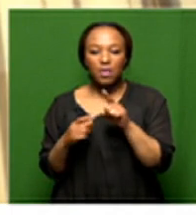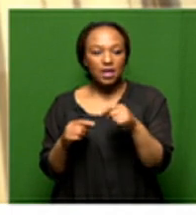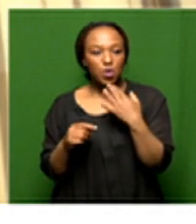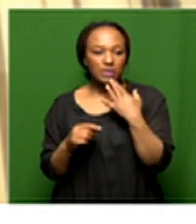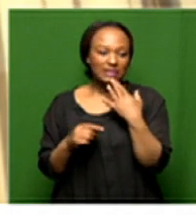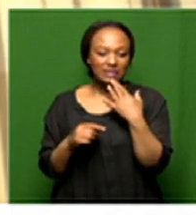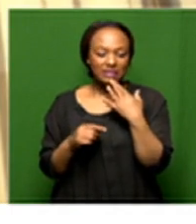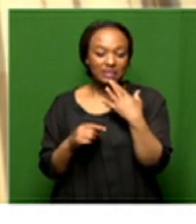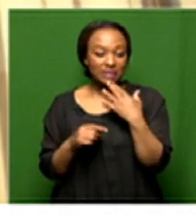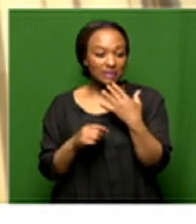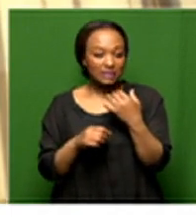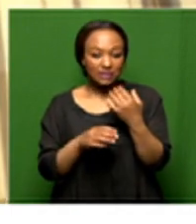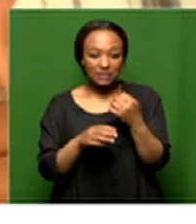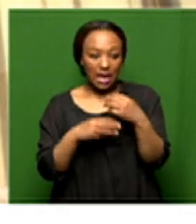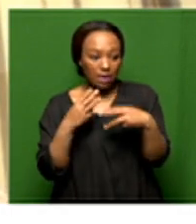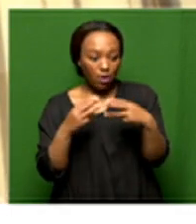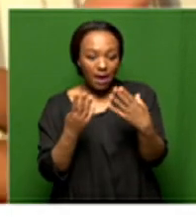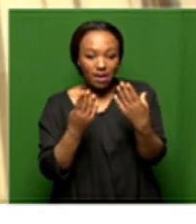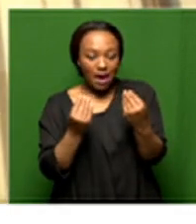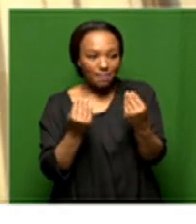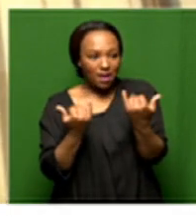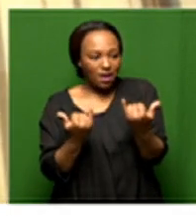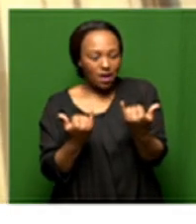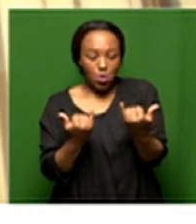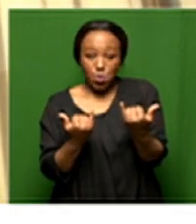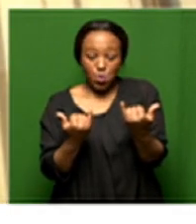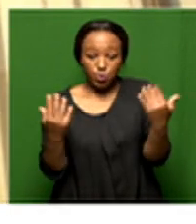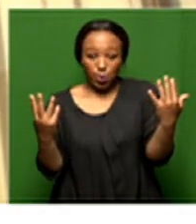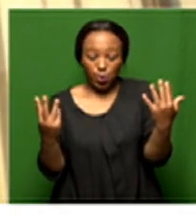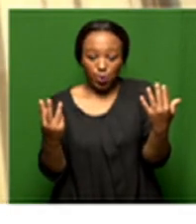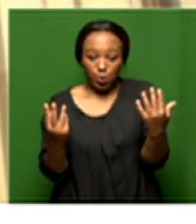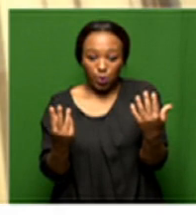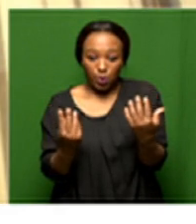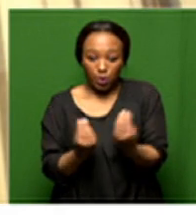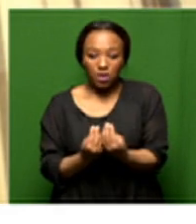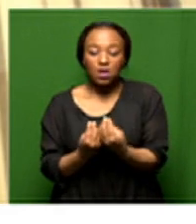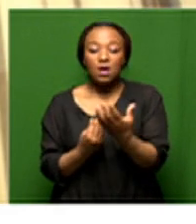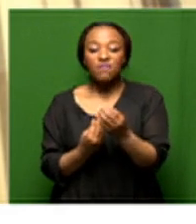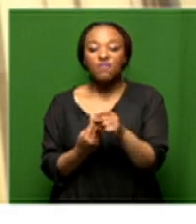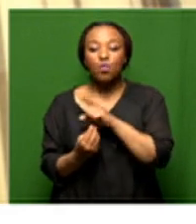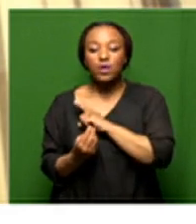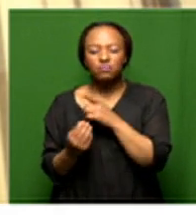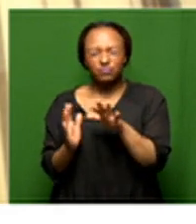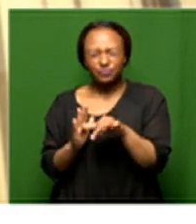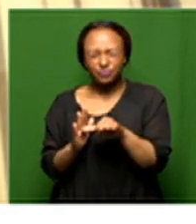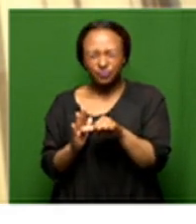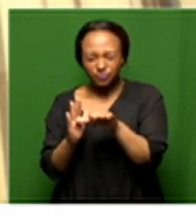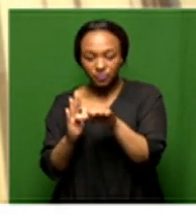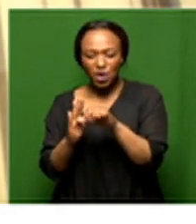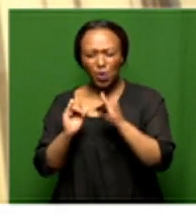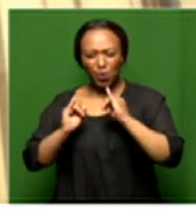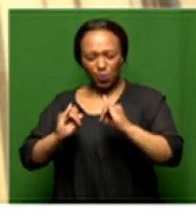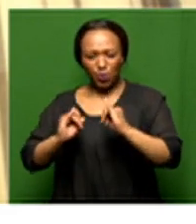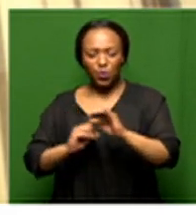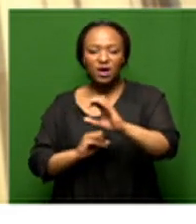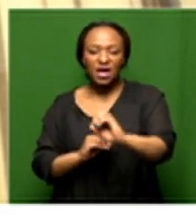the the employment numbers when they come you know they lack i'm sure that they they are going to be a significantly dire so